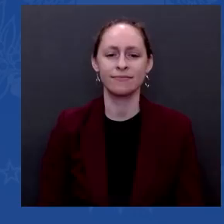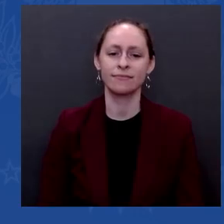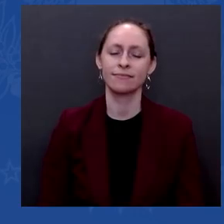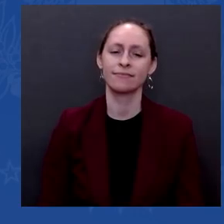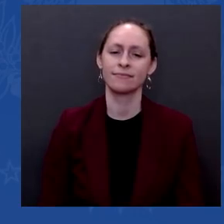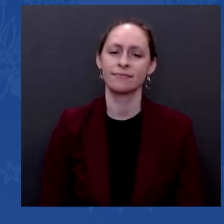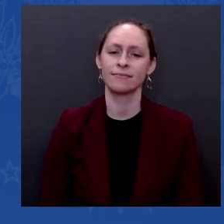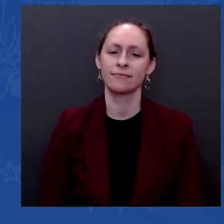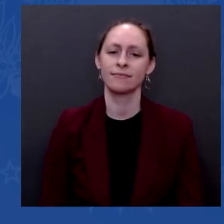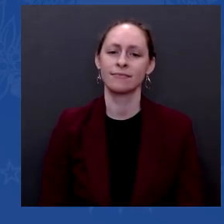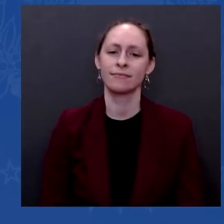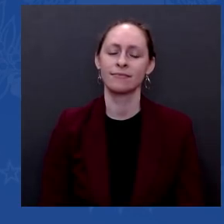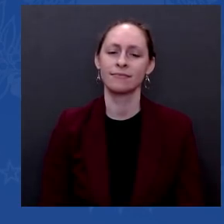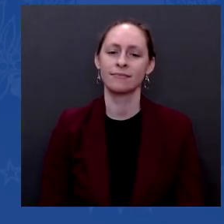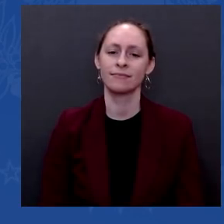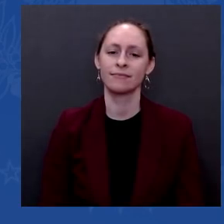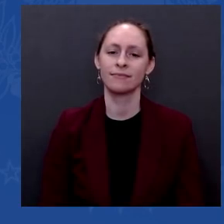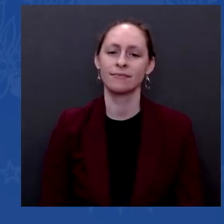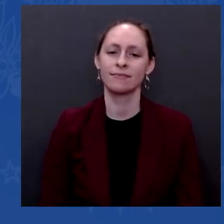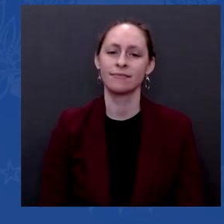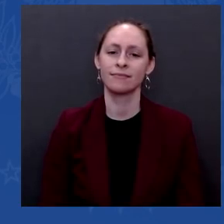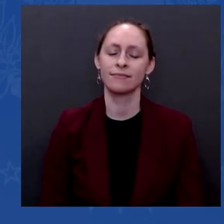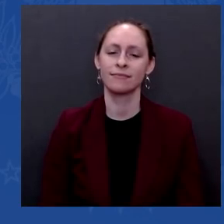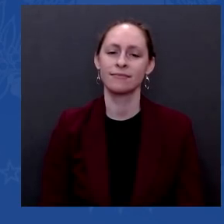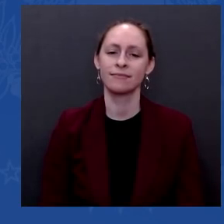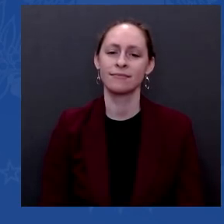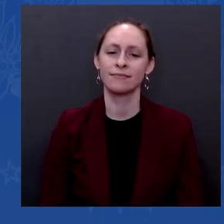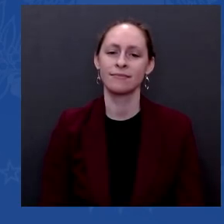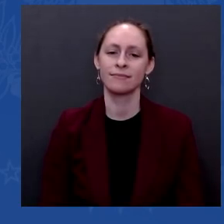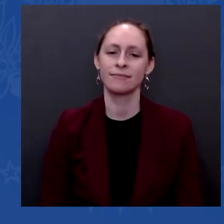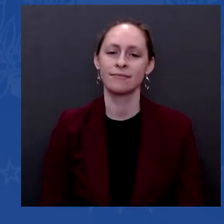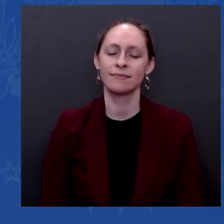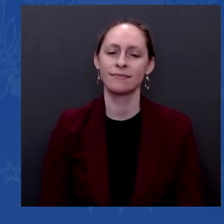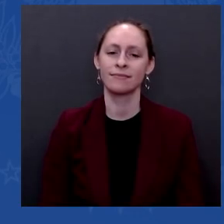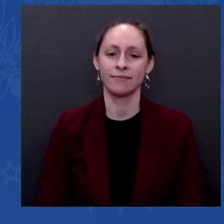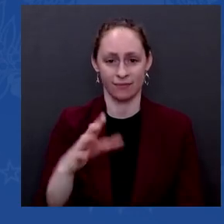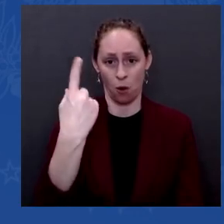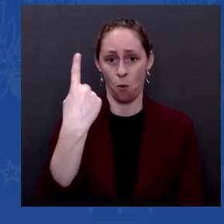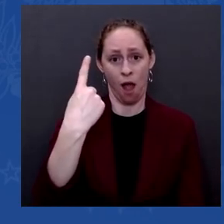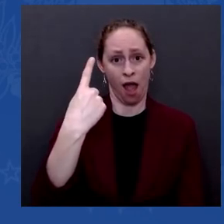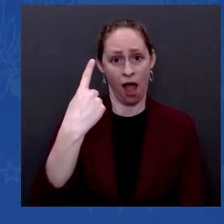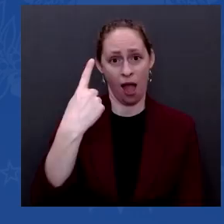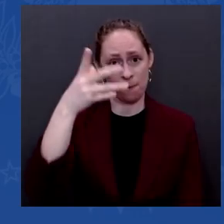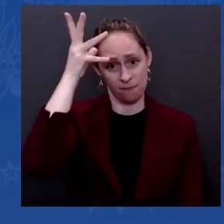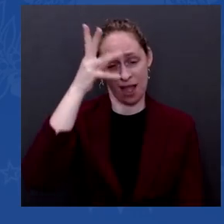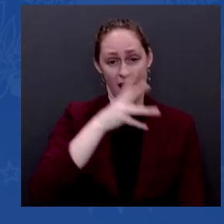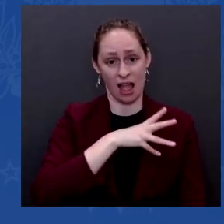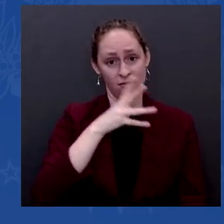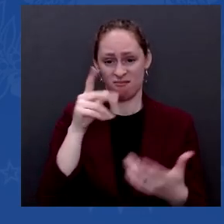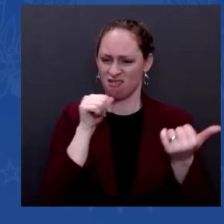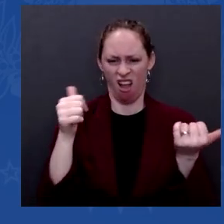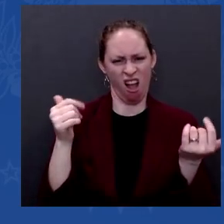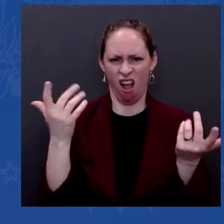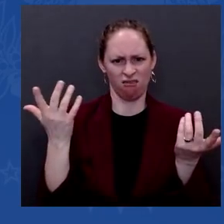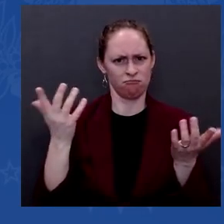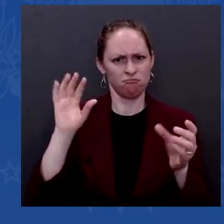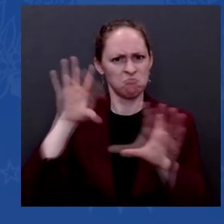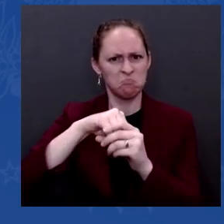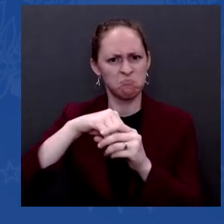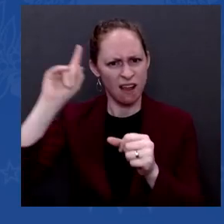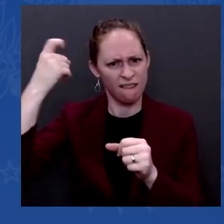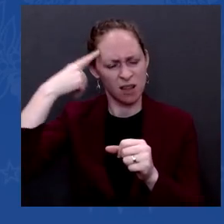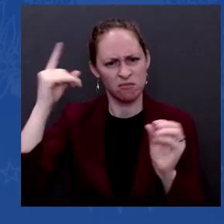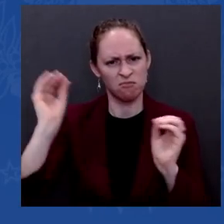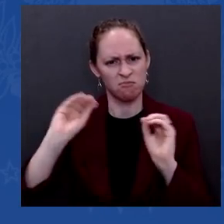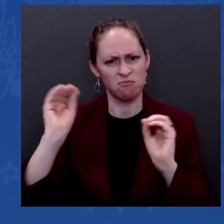entire party where they're unwilling to take any vote contrary to what he